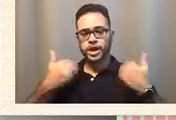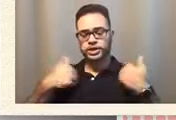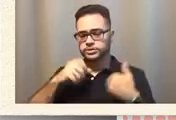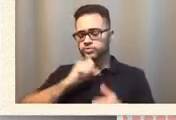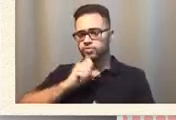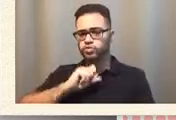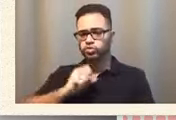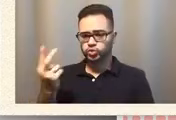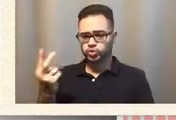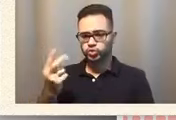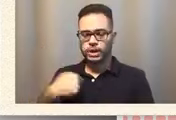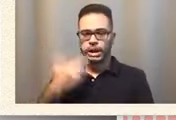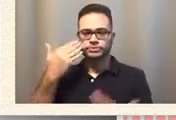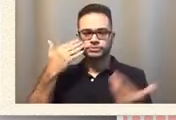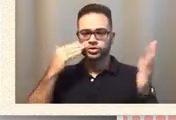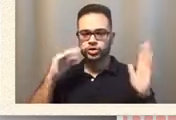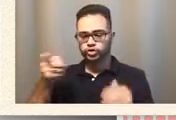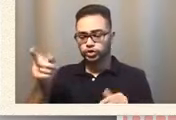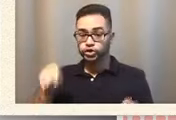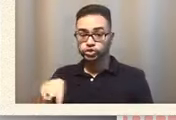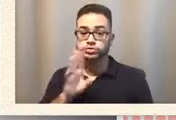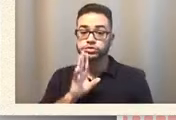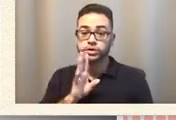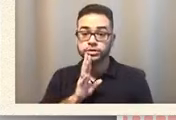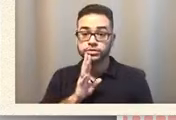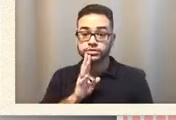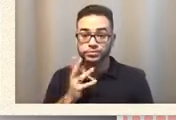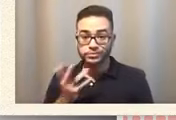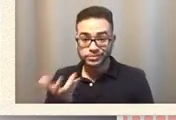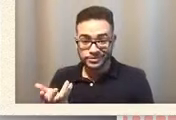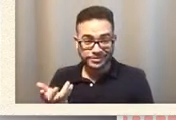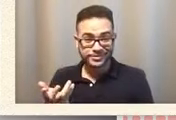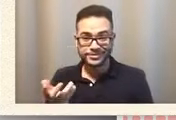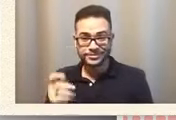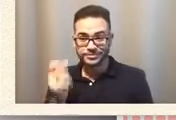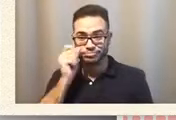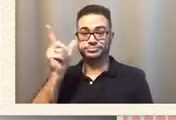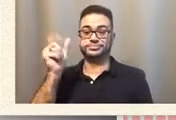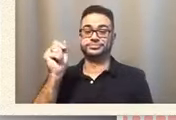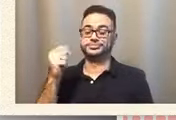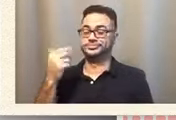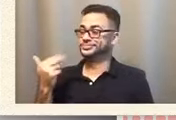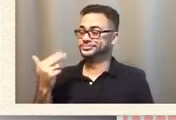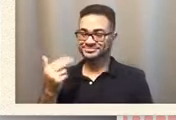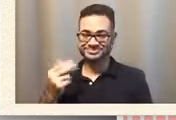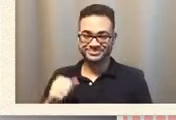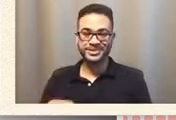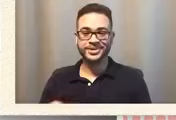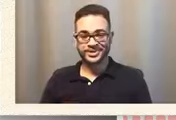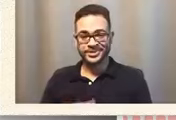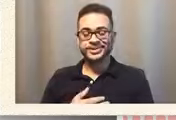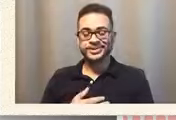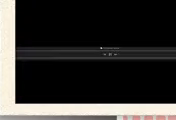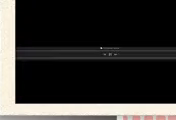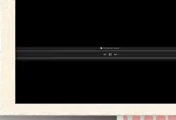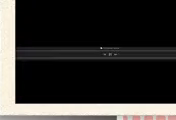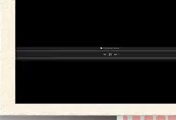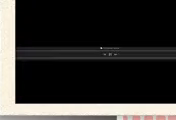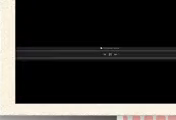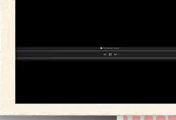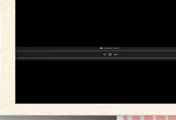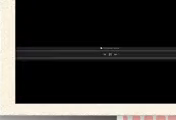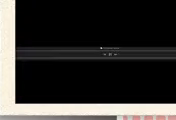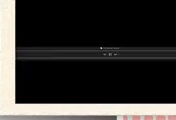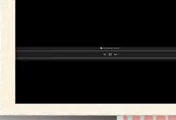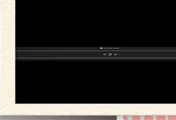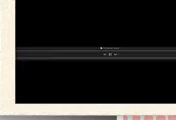know she could talk she speaks fluent